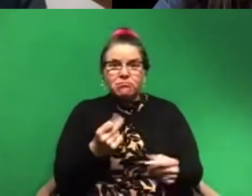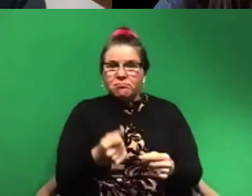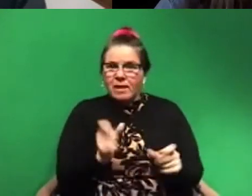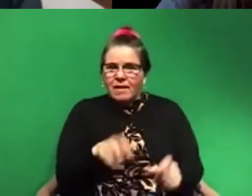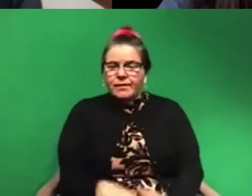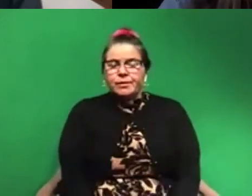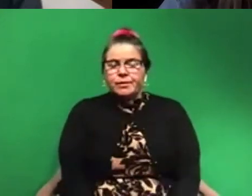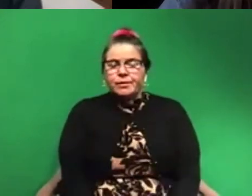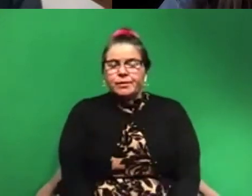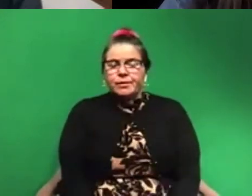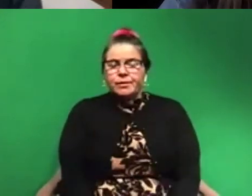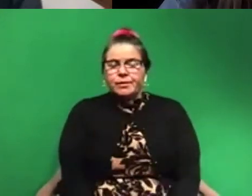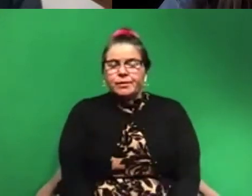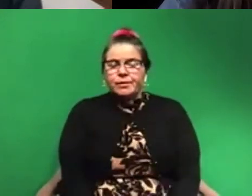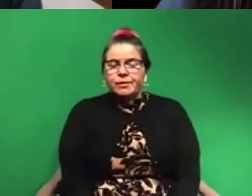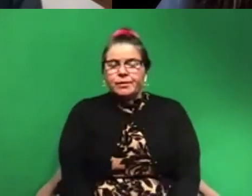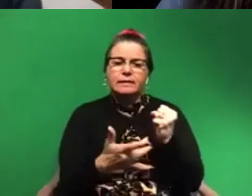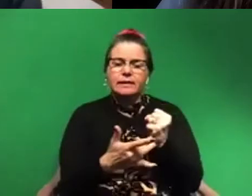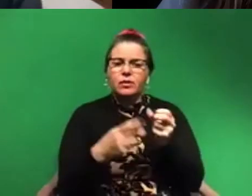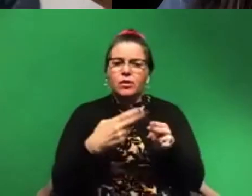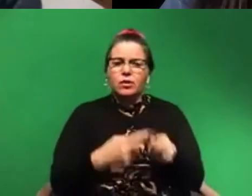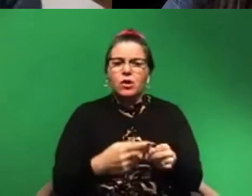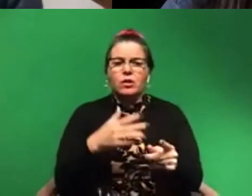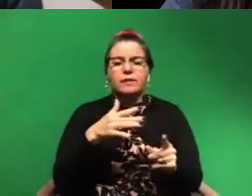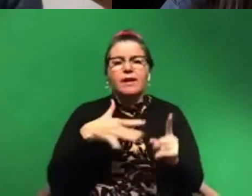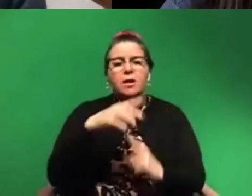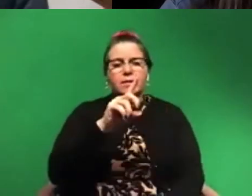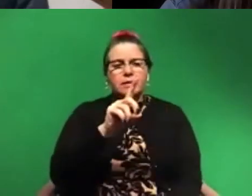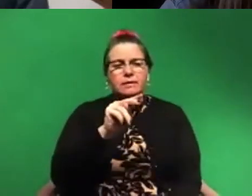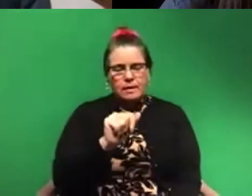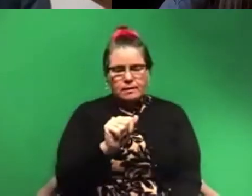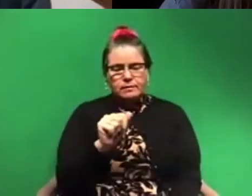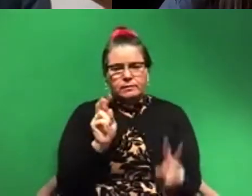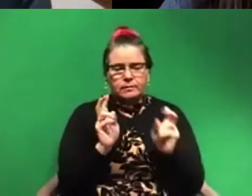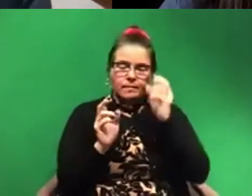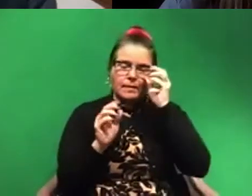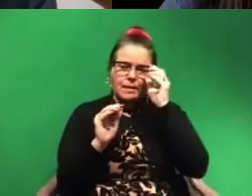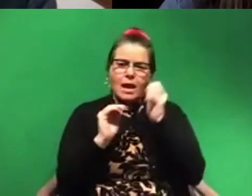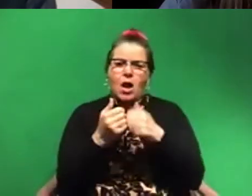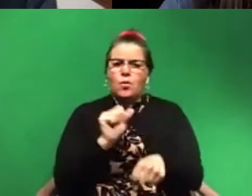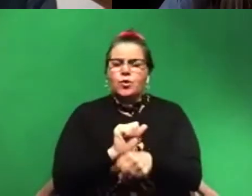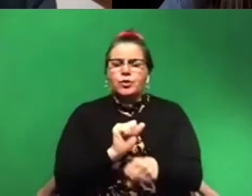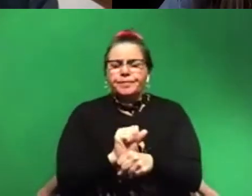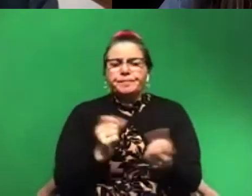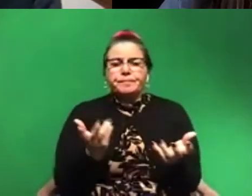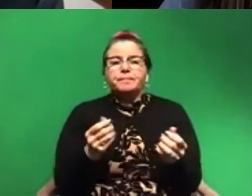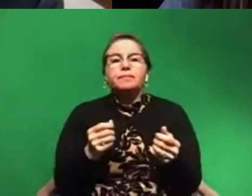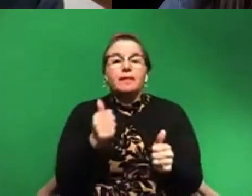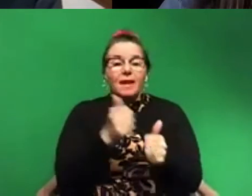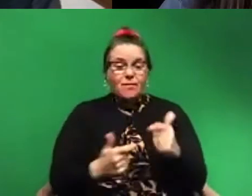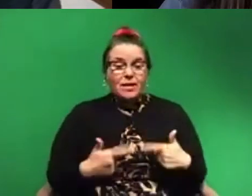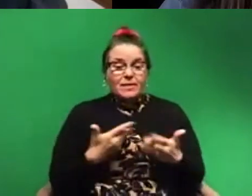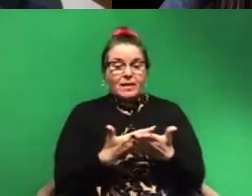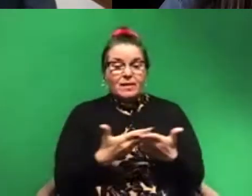latched onto a technology called environmental DNA. And the way that works is that every organism has,